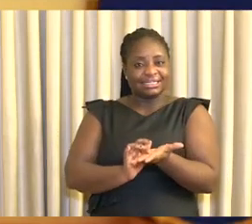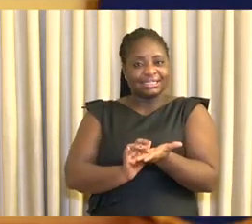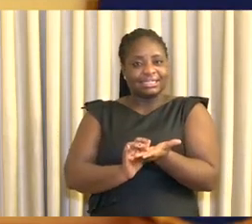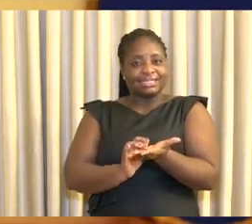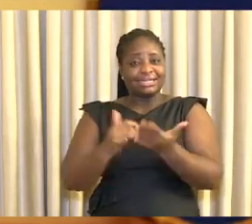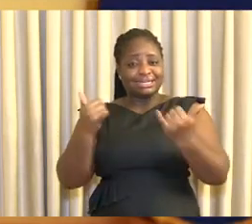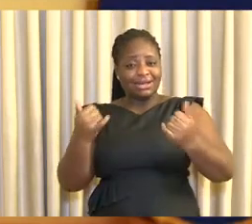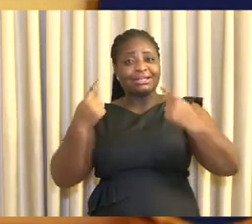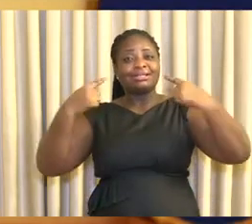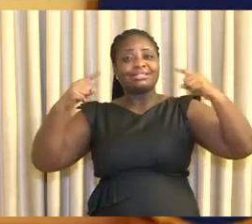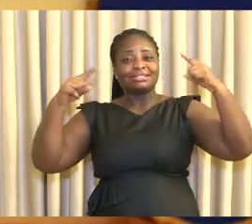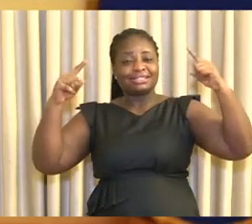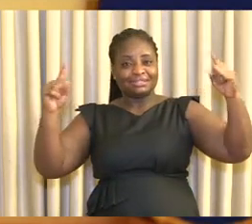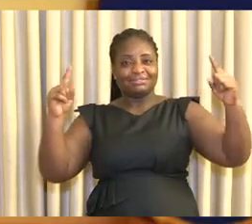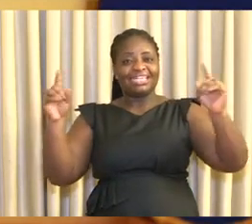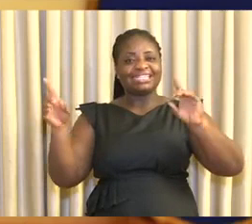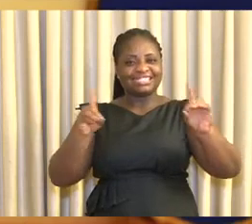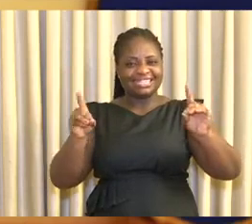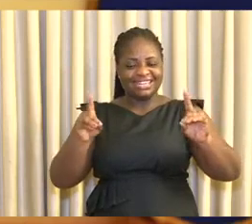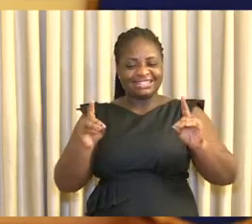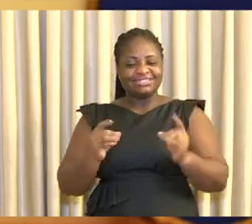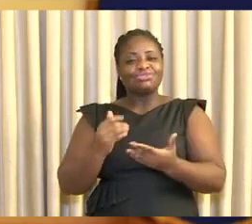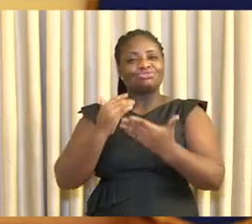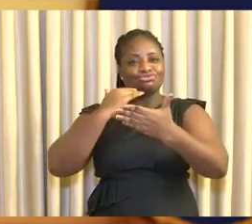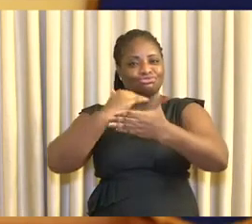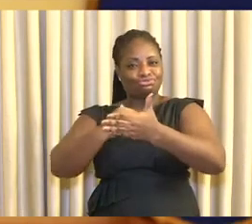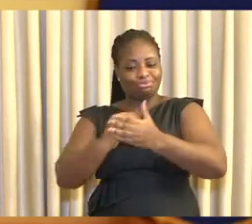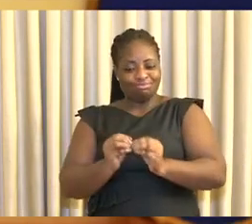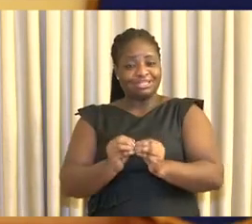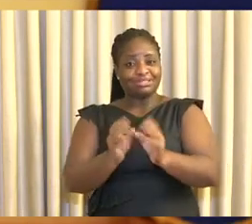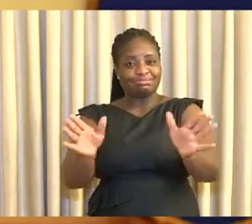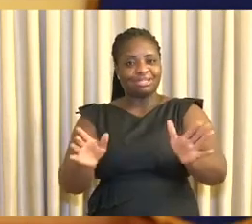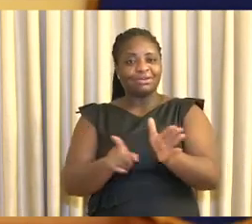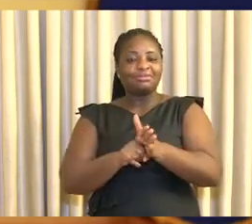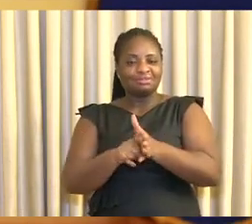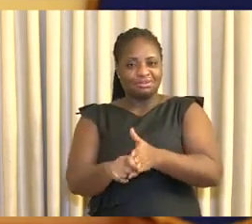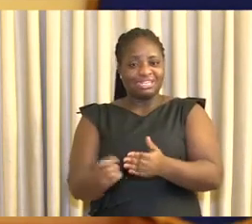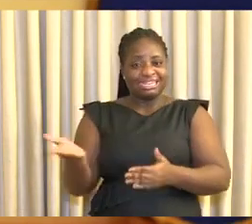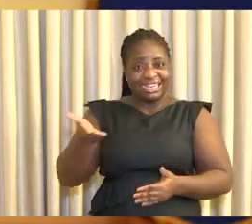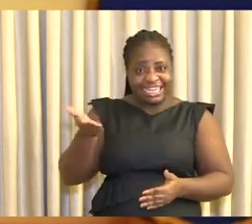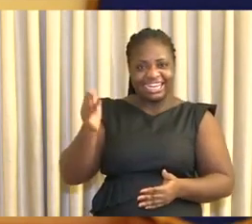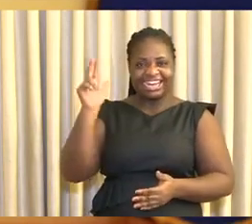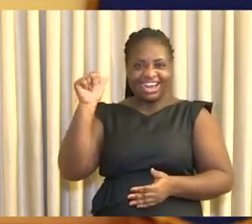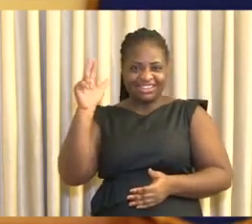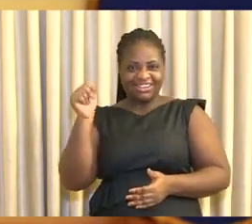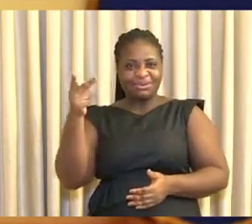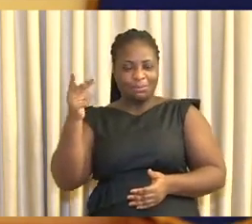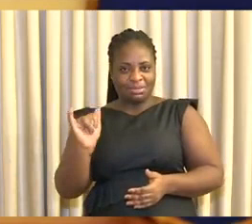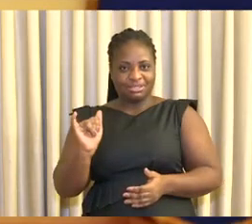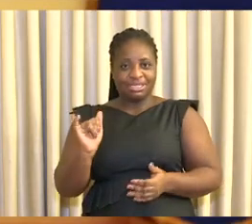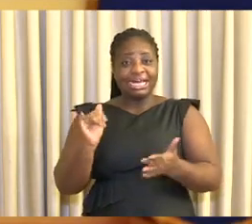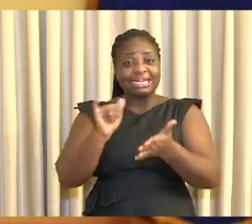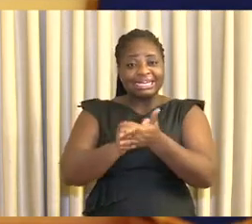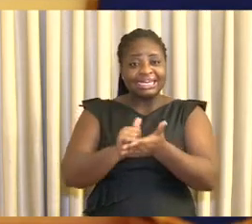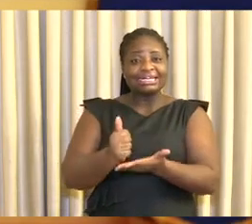modest success is chalked in containing the spread of the virus in Accra and Kumasi, and the severe impact